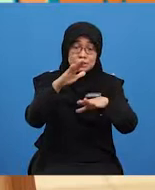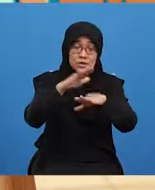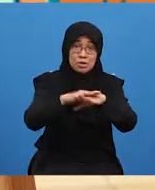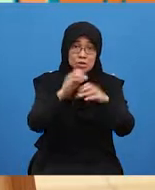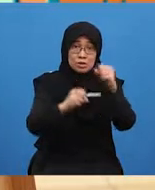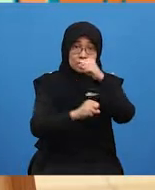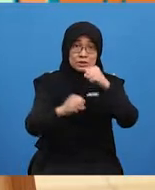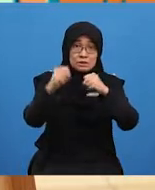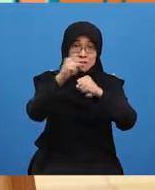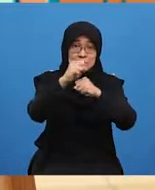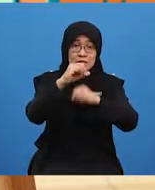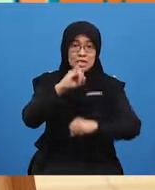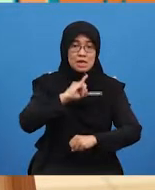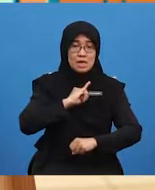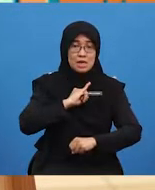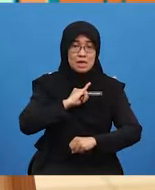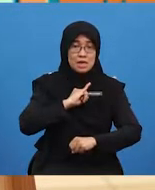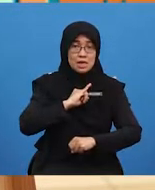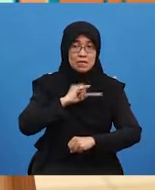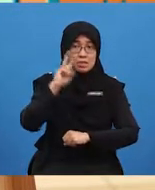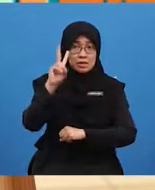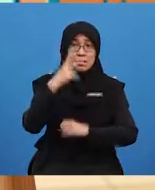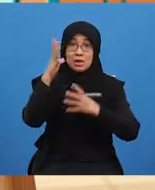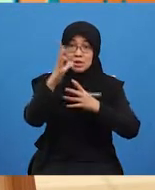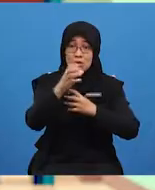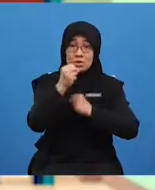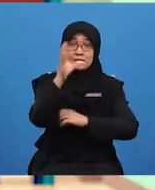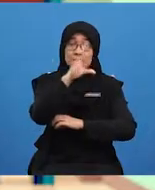I've got and I haven't got.